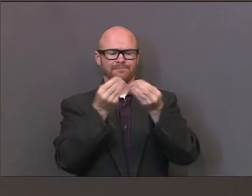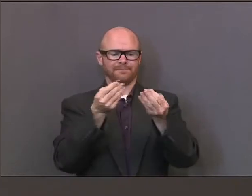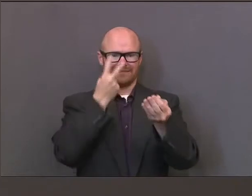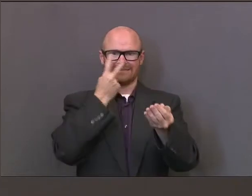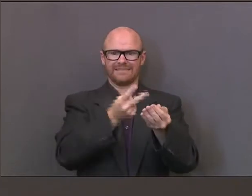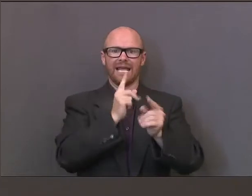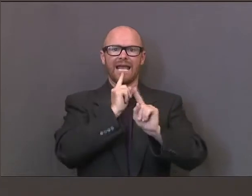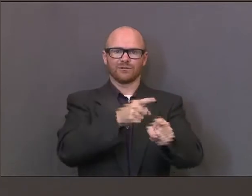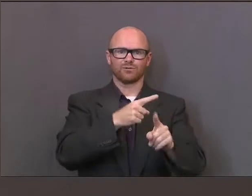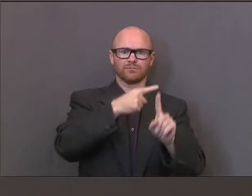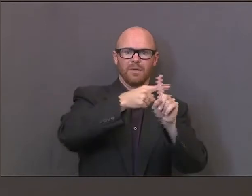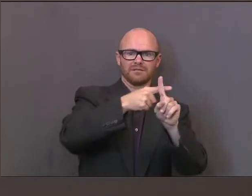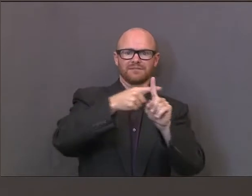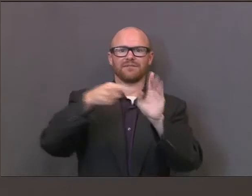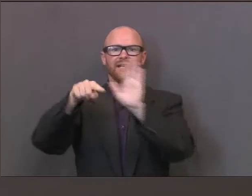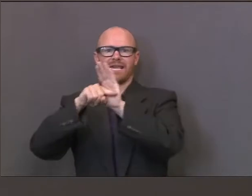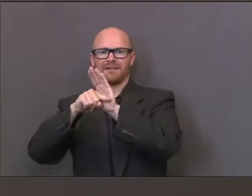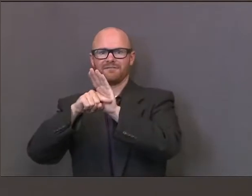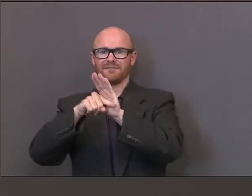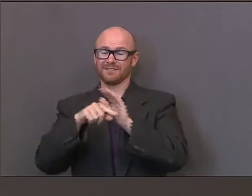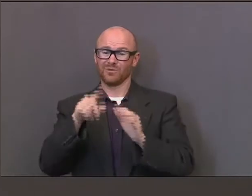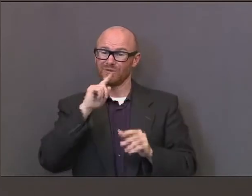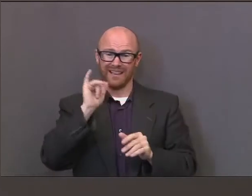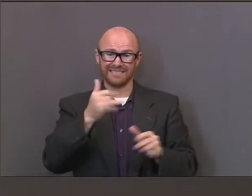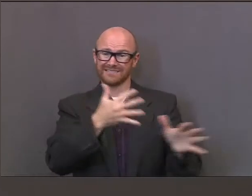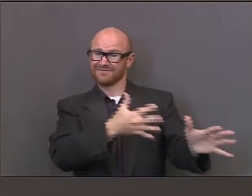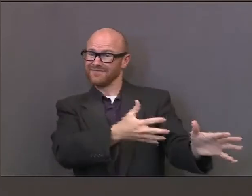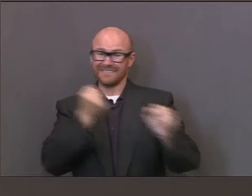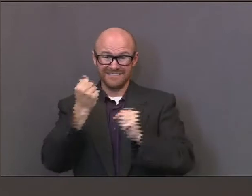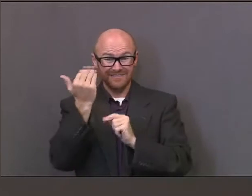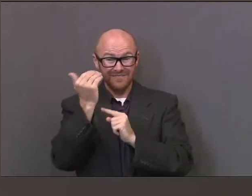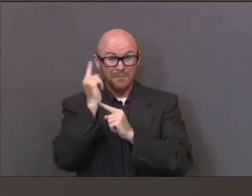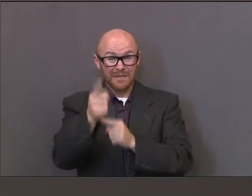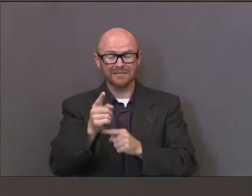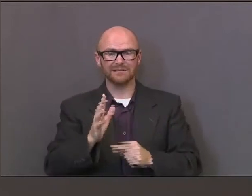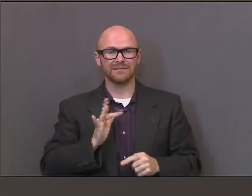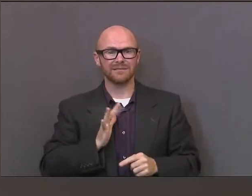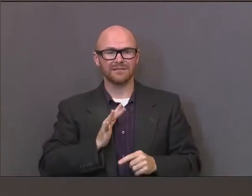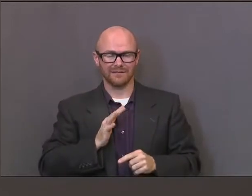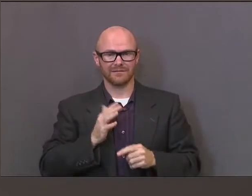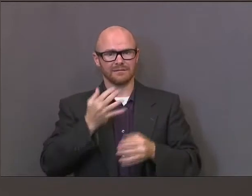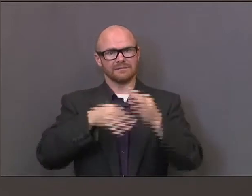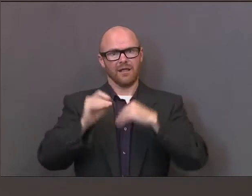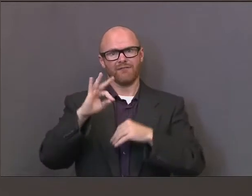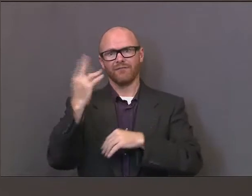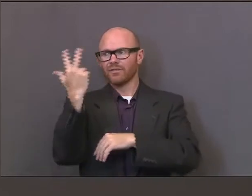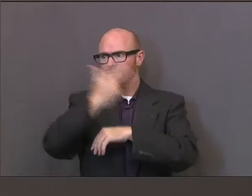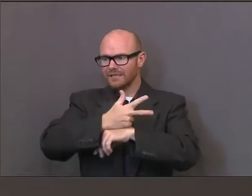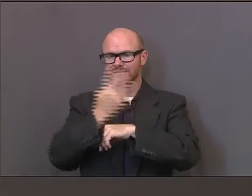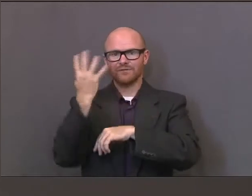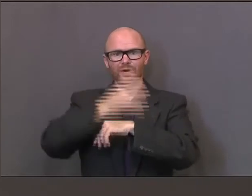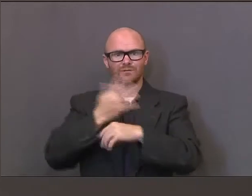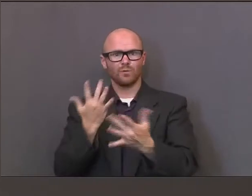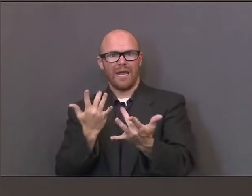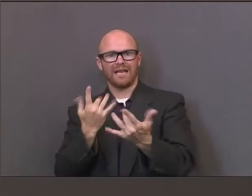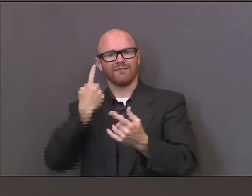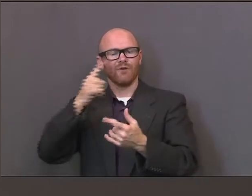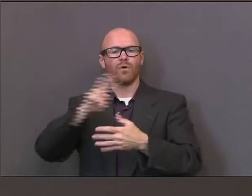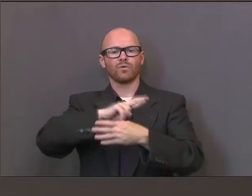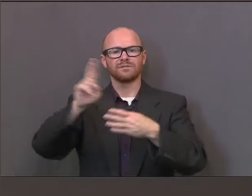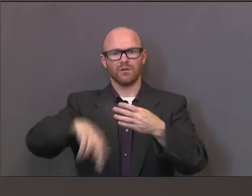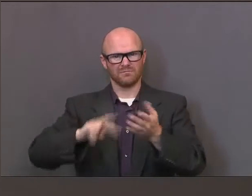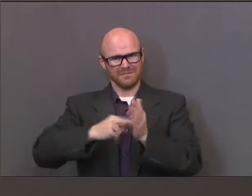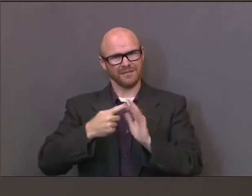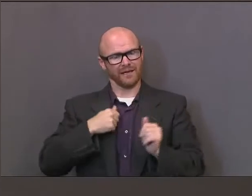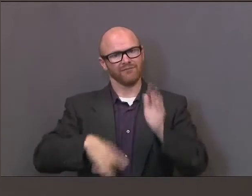testing capability with minimal inconvenience and rapid results to help us, again, know who's got it and then to isolate